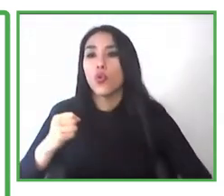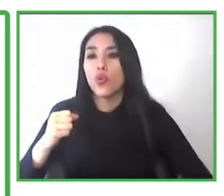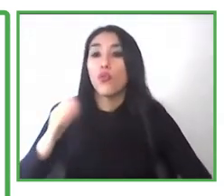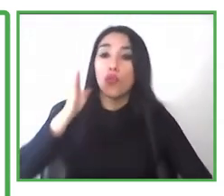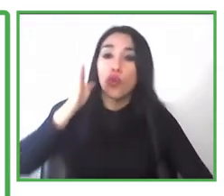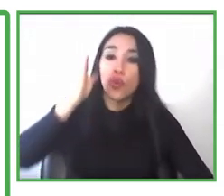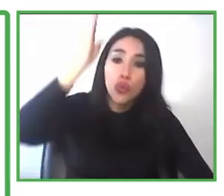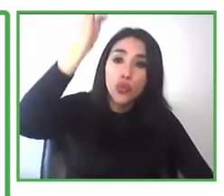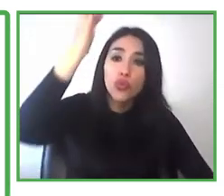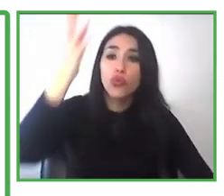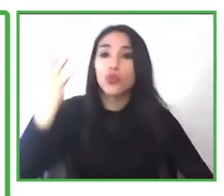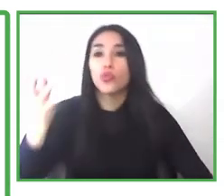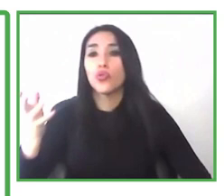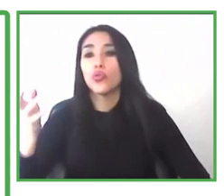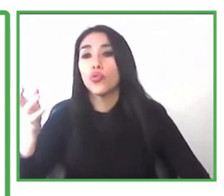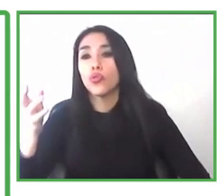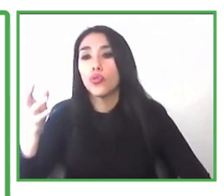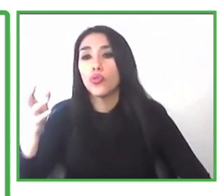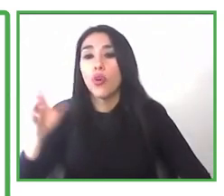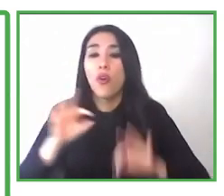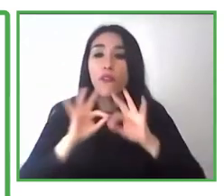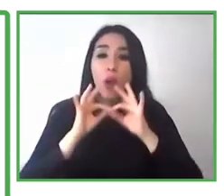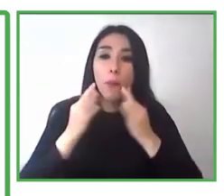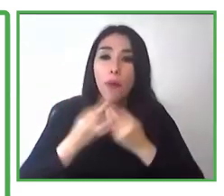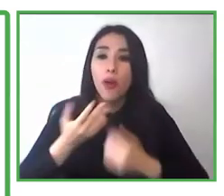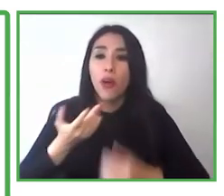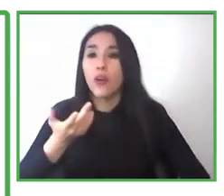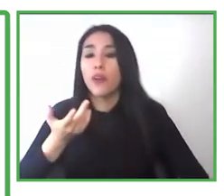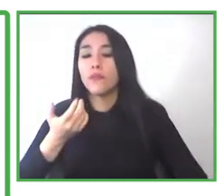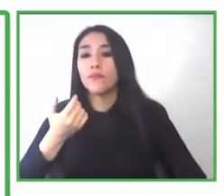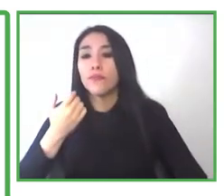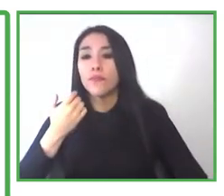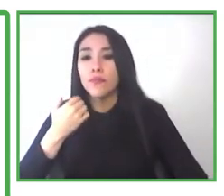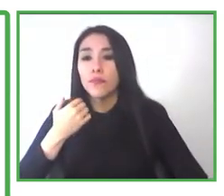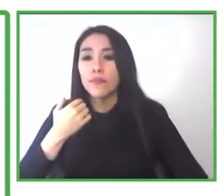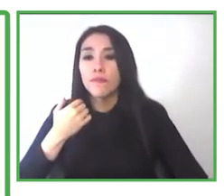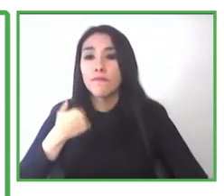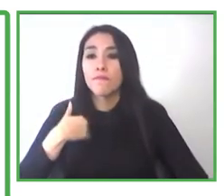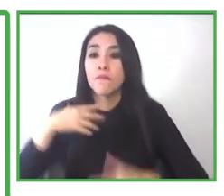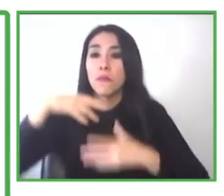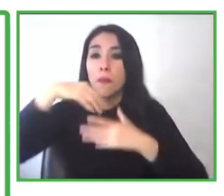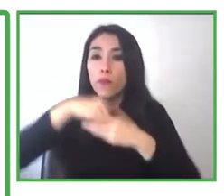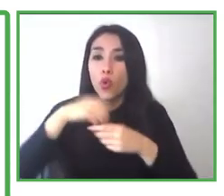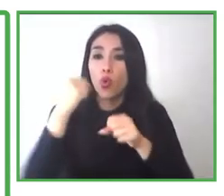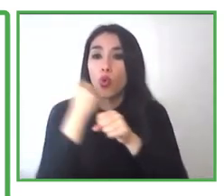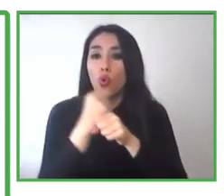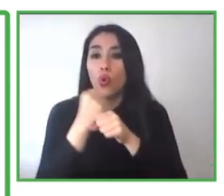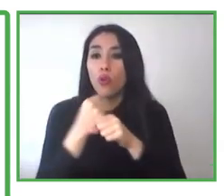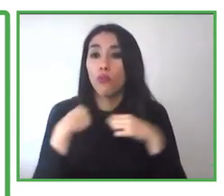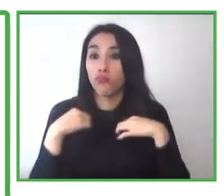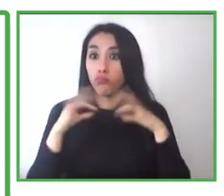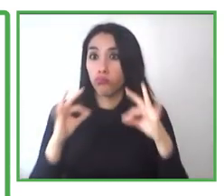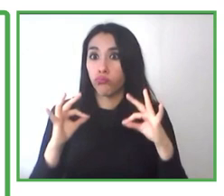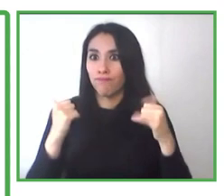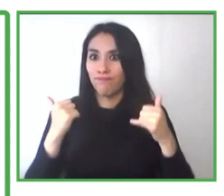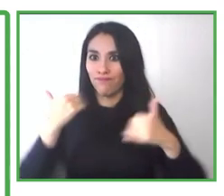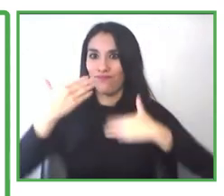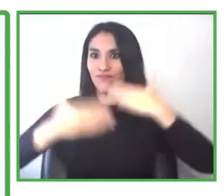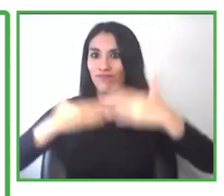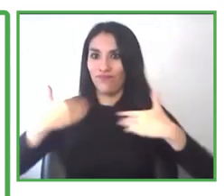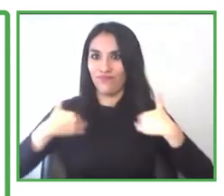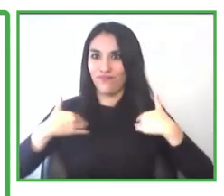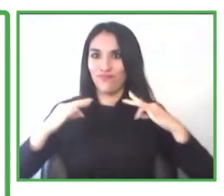also to the, to their bosses, the different managers, for them to understand the needs. So once